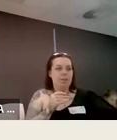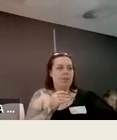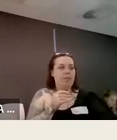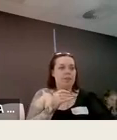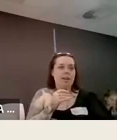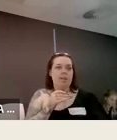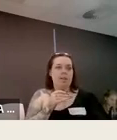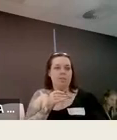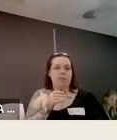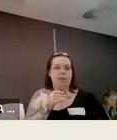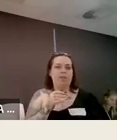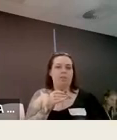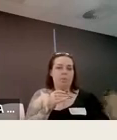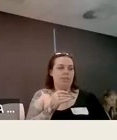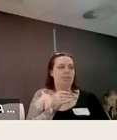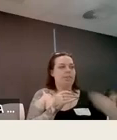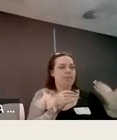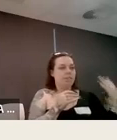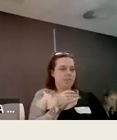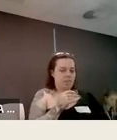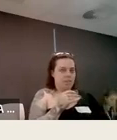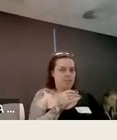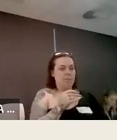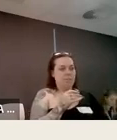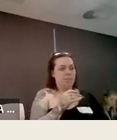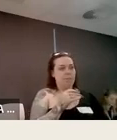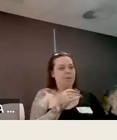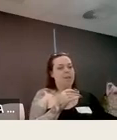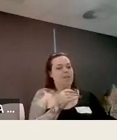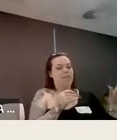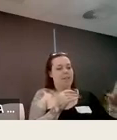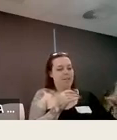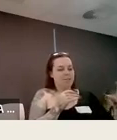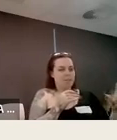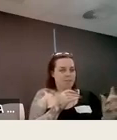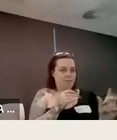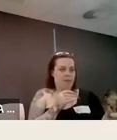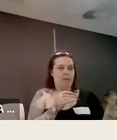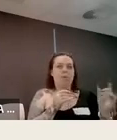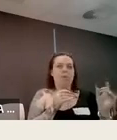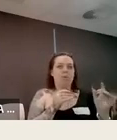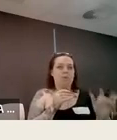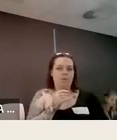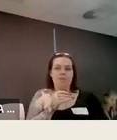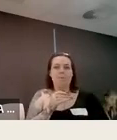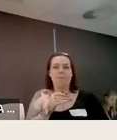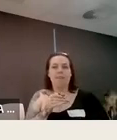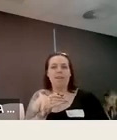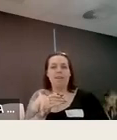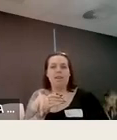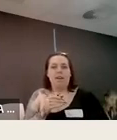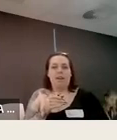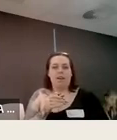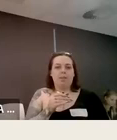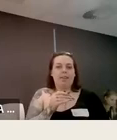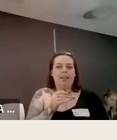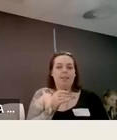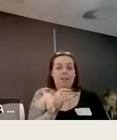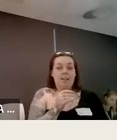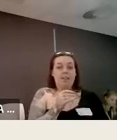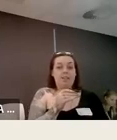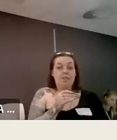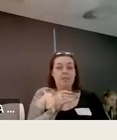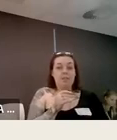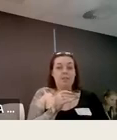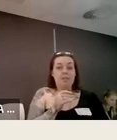off of the data that was there as well as touched on before the steering groups in the survey um